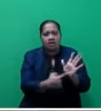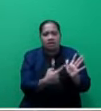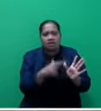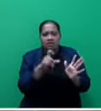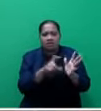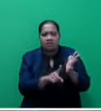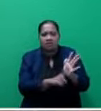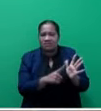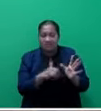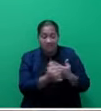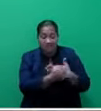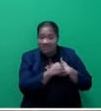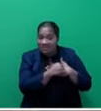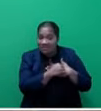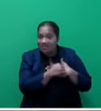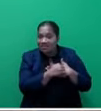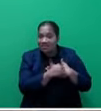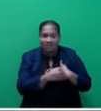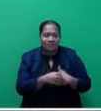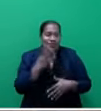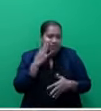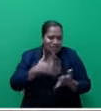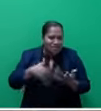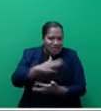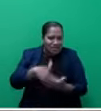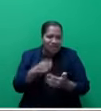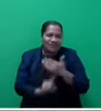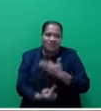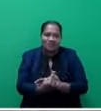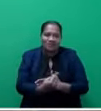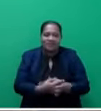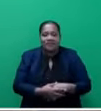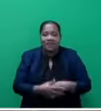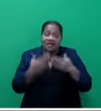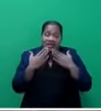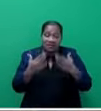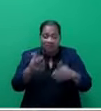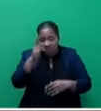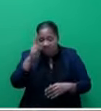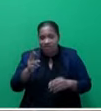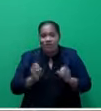safety during the cyclone system? I thank you, sir, for the opportunity